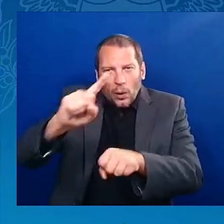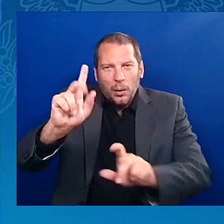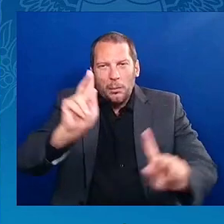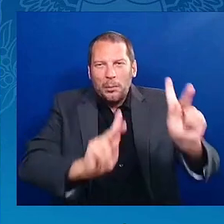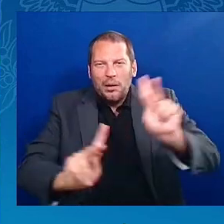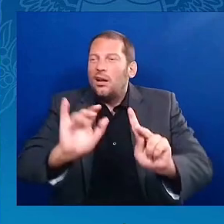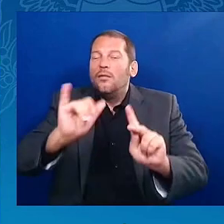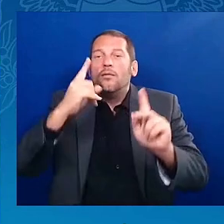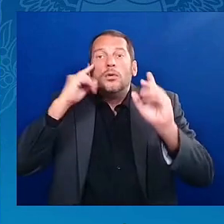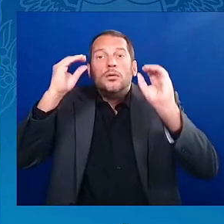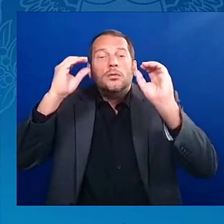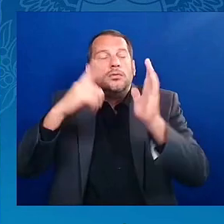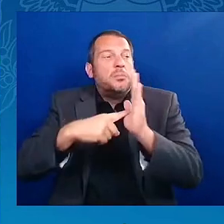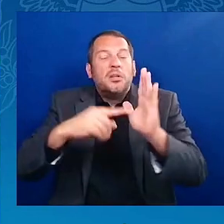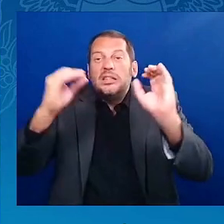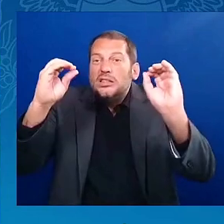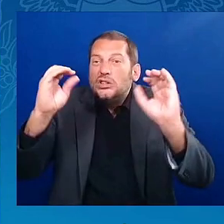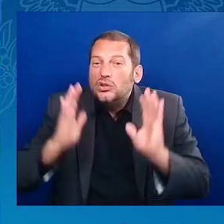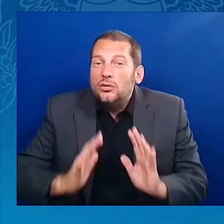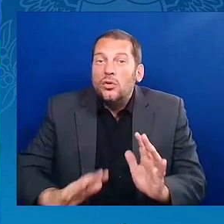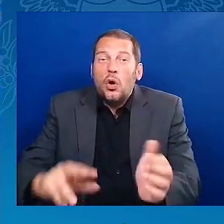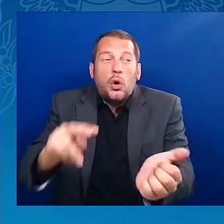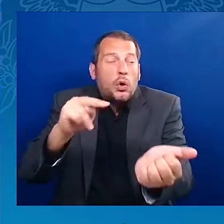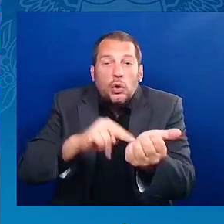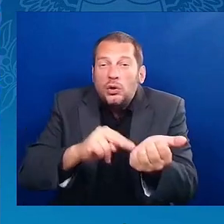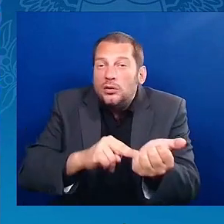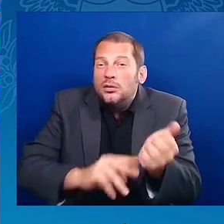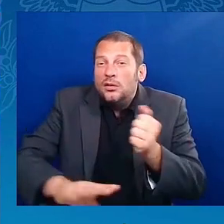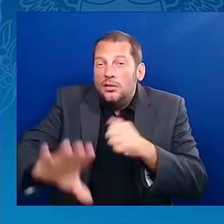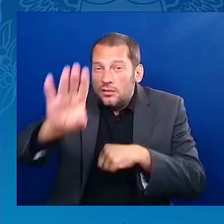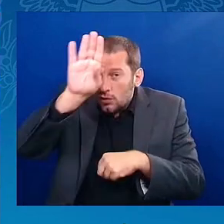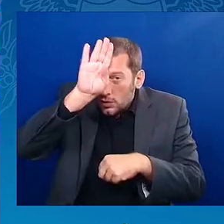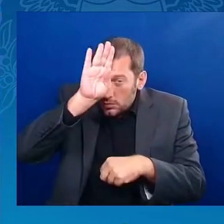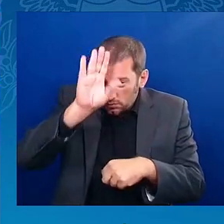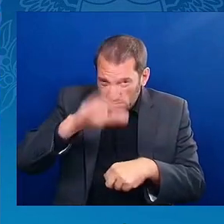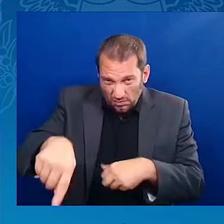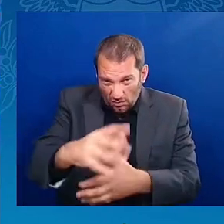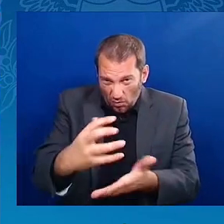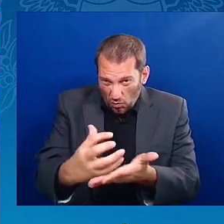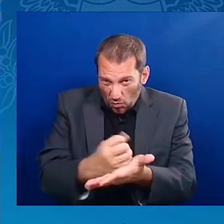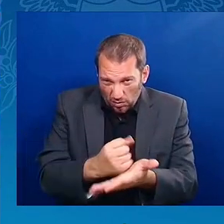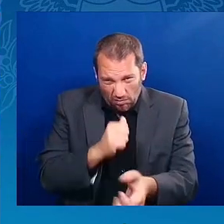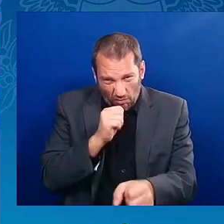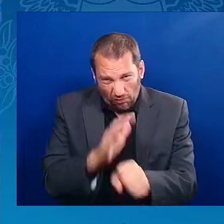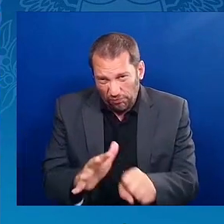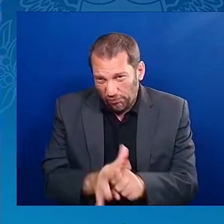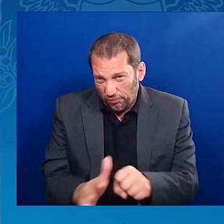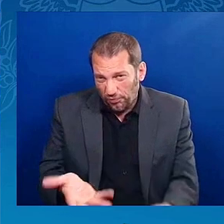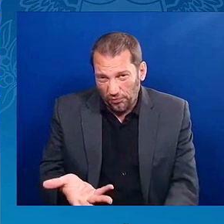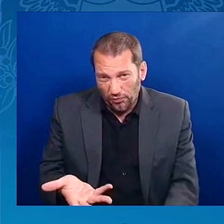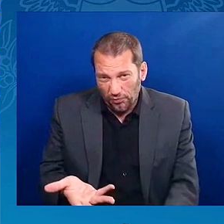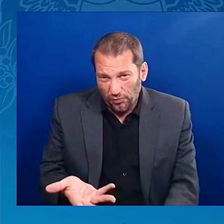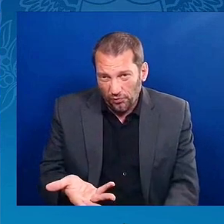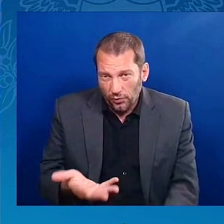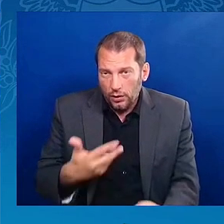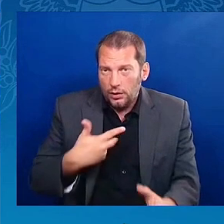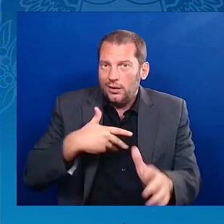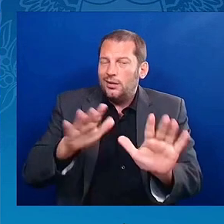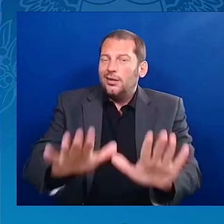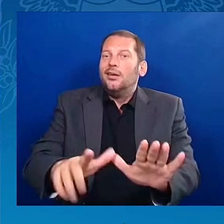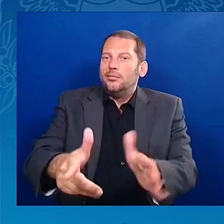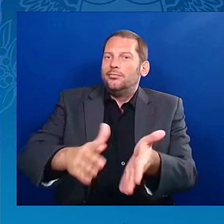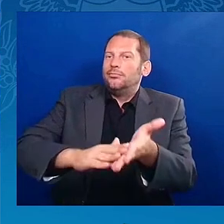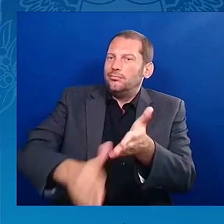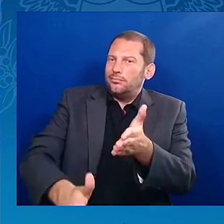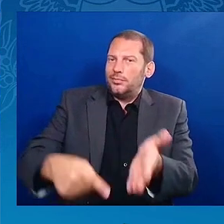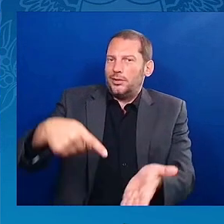And so what we are doing is we are forgiving student loan debt, and for our public servants, doubling the amount of student loan debt